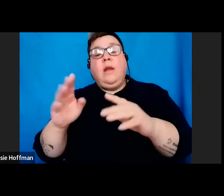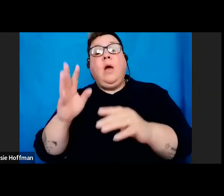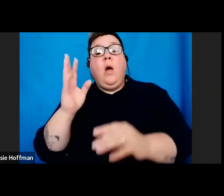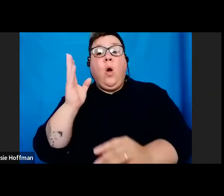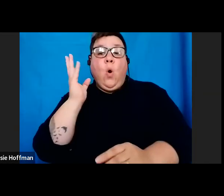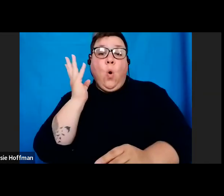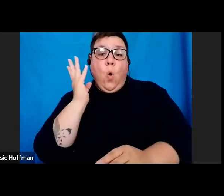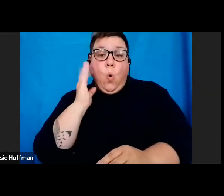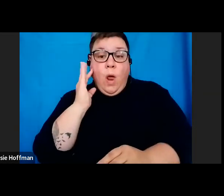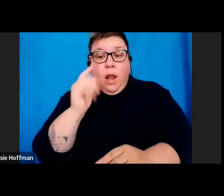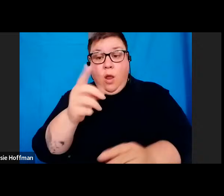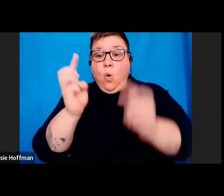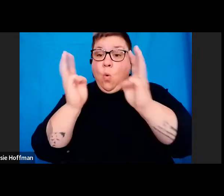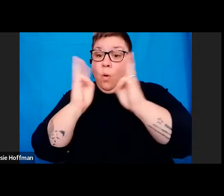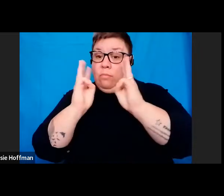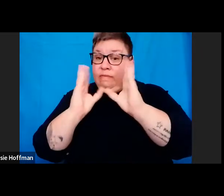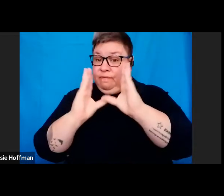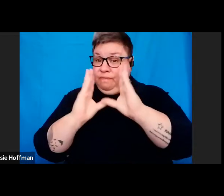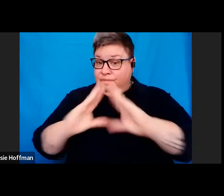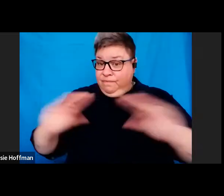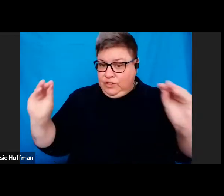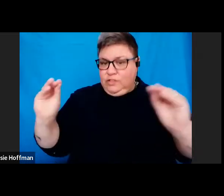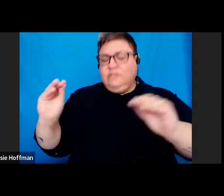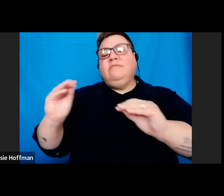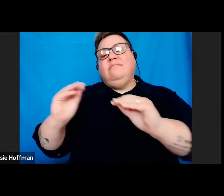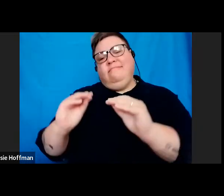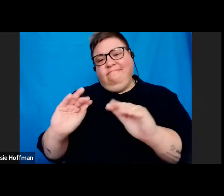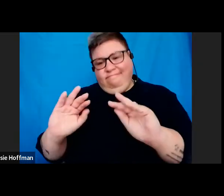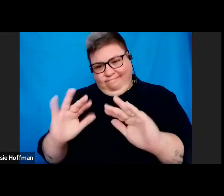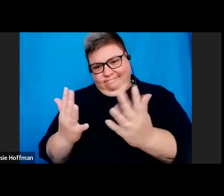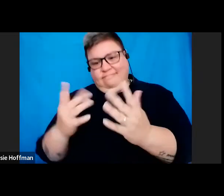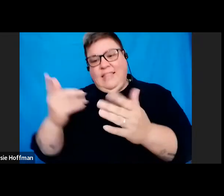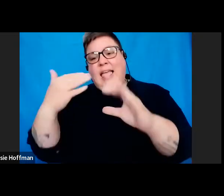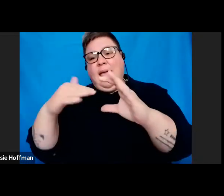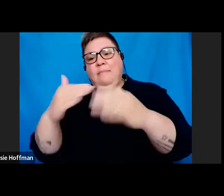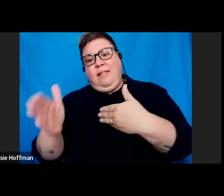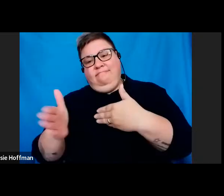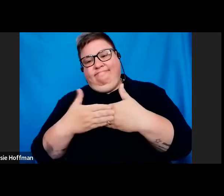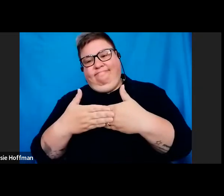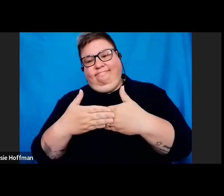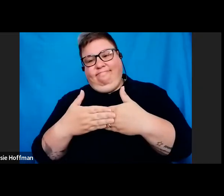follow the normal channels. Like you can call our contact center on